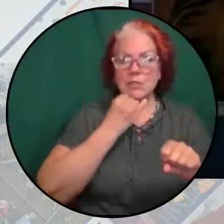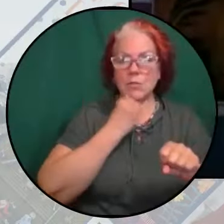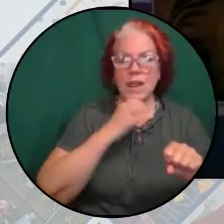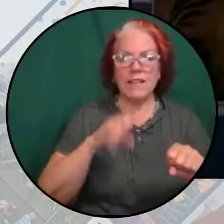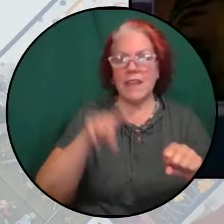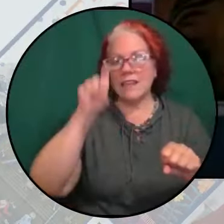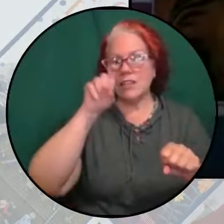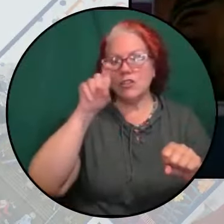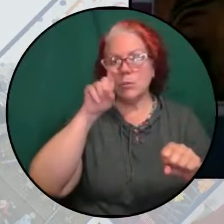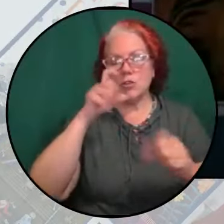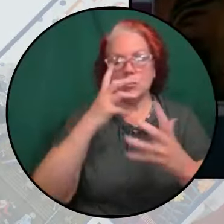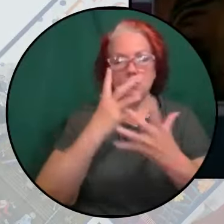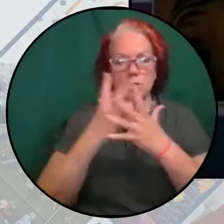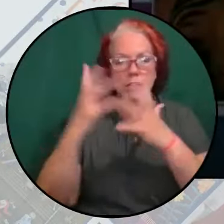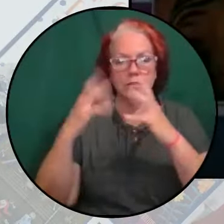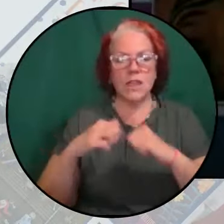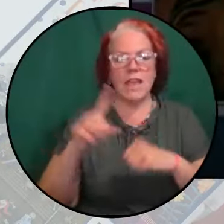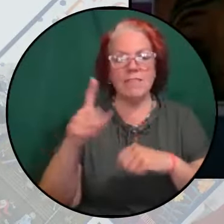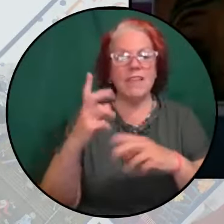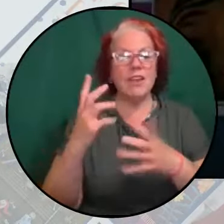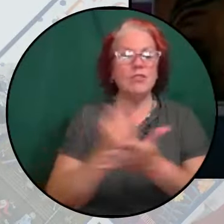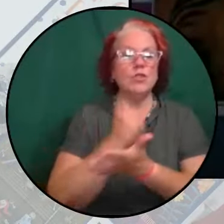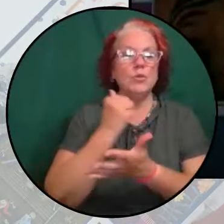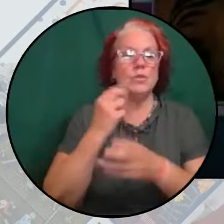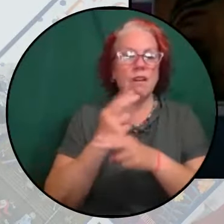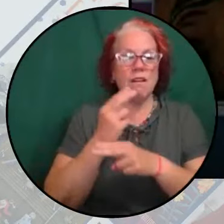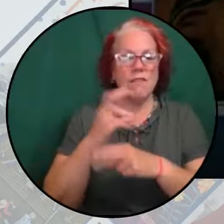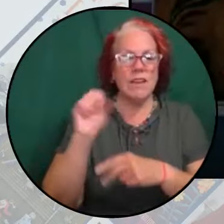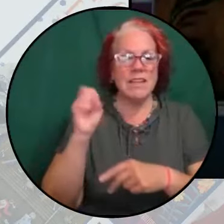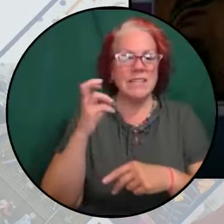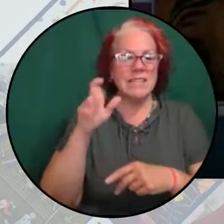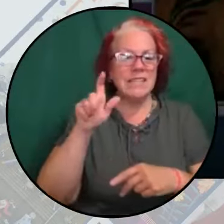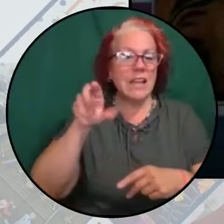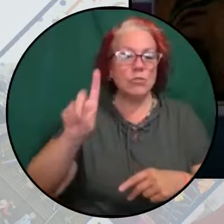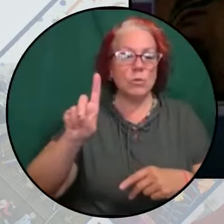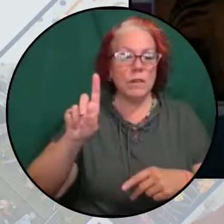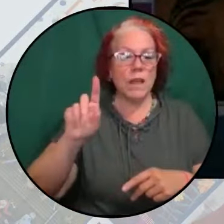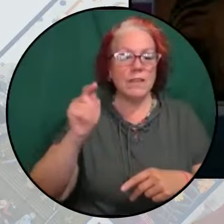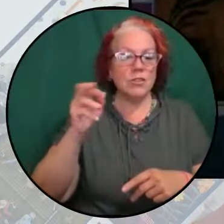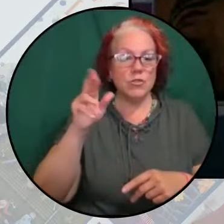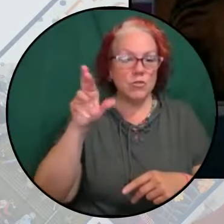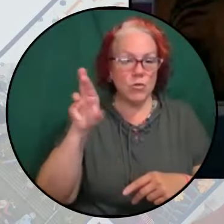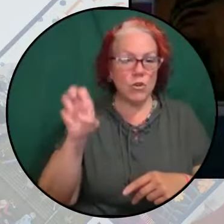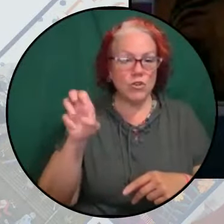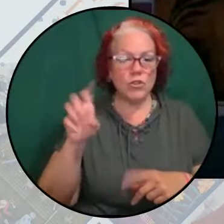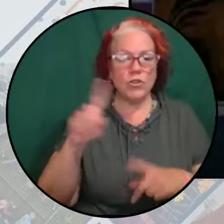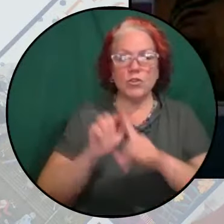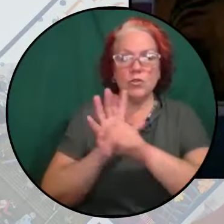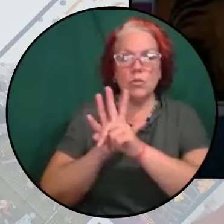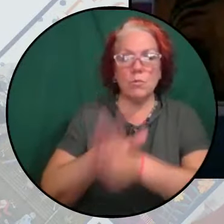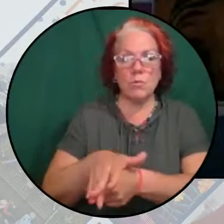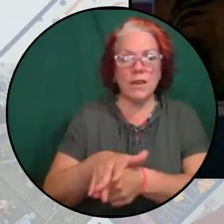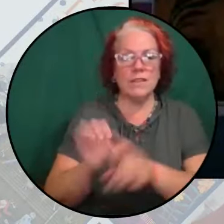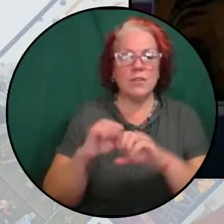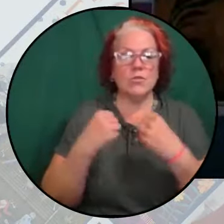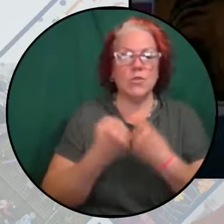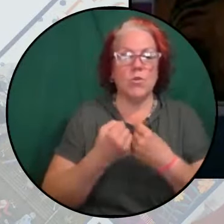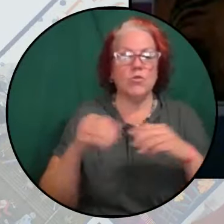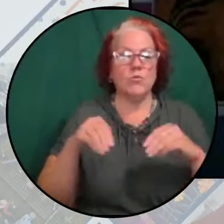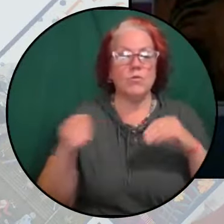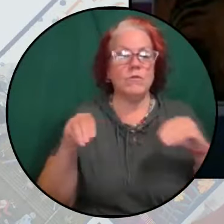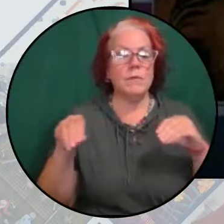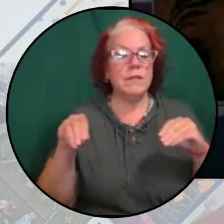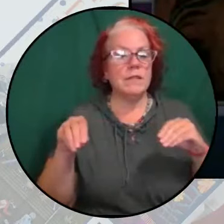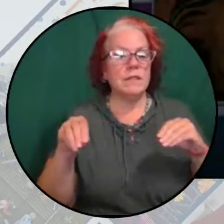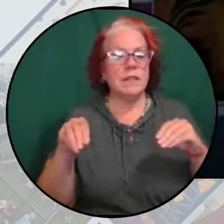sexualized torture as a tool of dehumanization and as a tool of repressing social movements as part of a